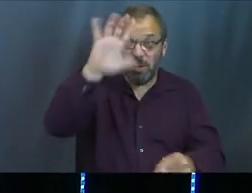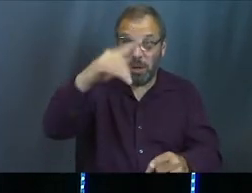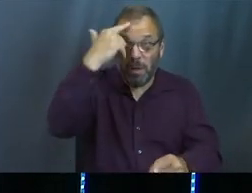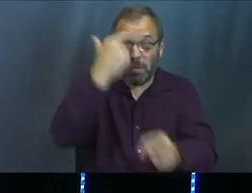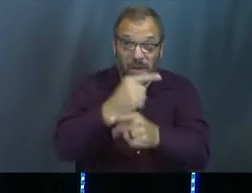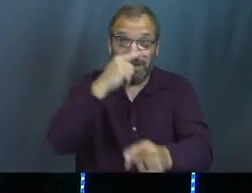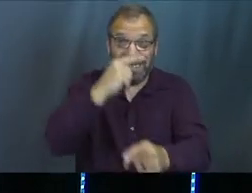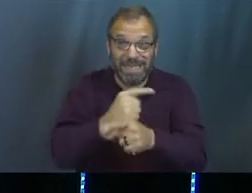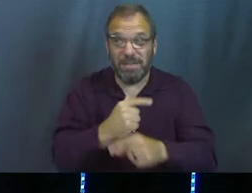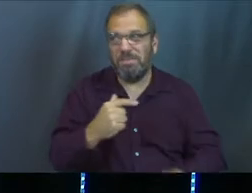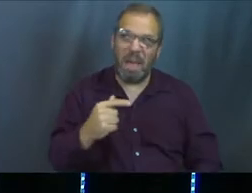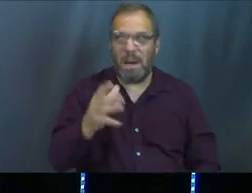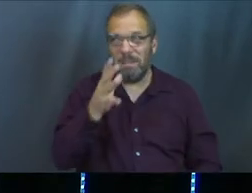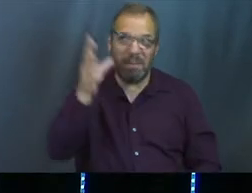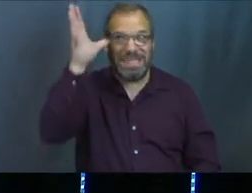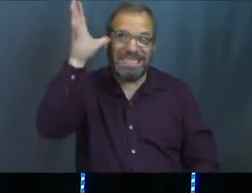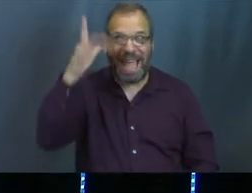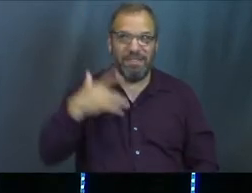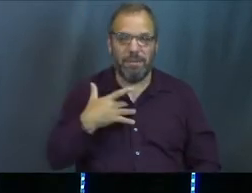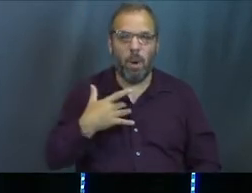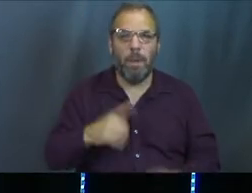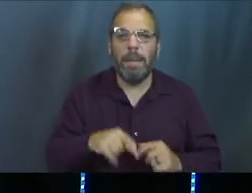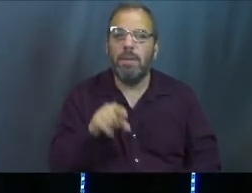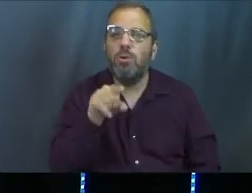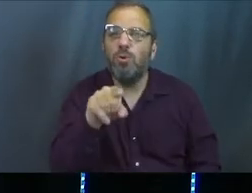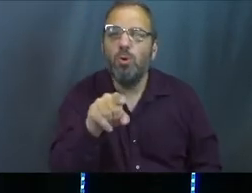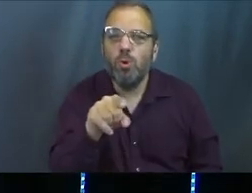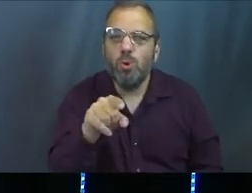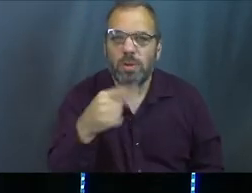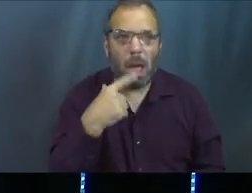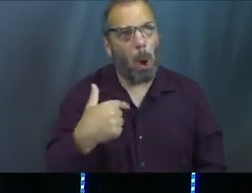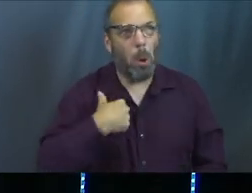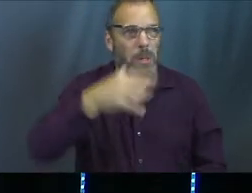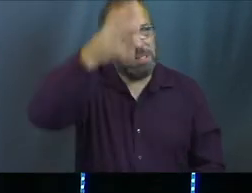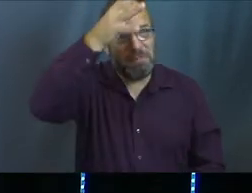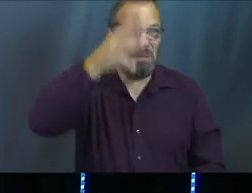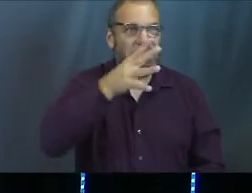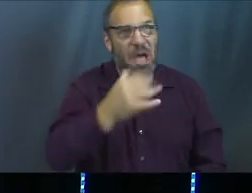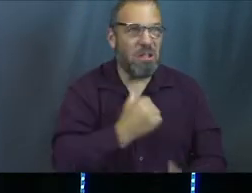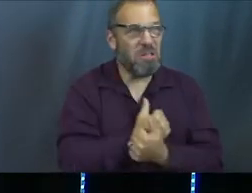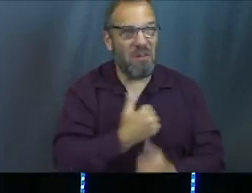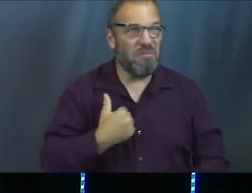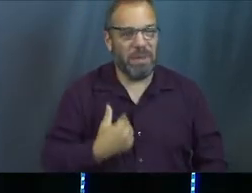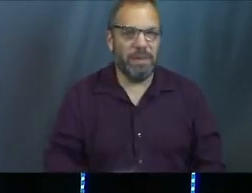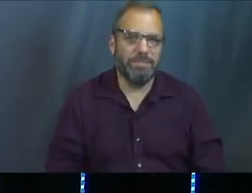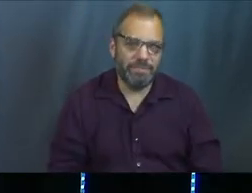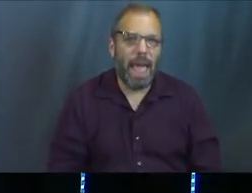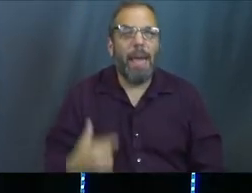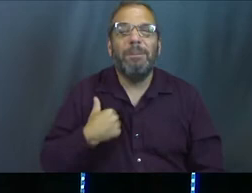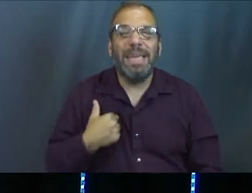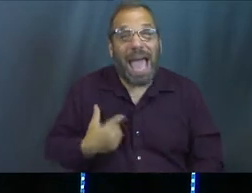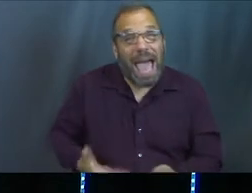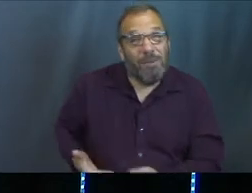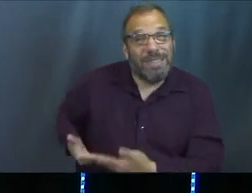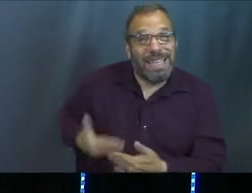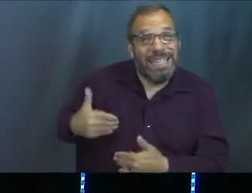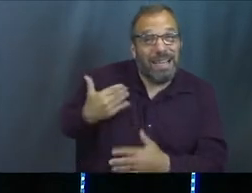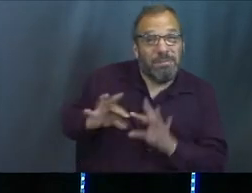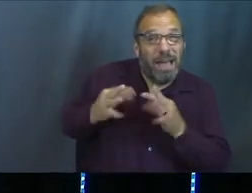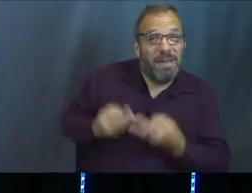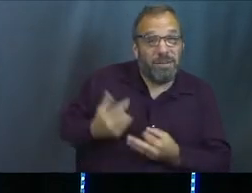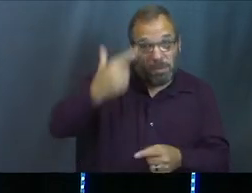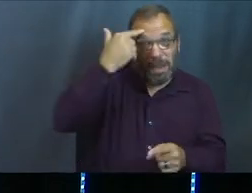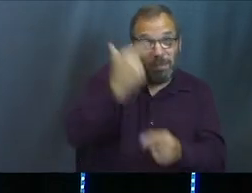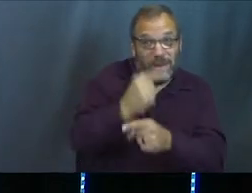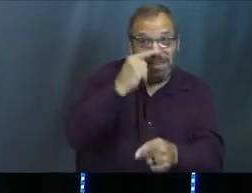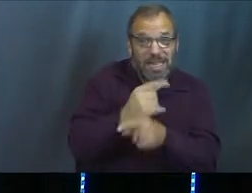like, well, I'm the favorite, you know? Okay, let's be real. How many of are that sibling? Like, I'm the favorite, you know? That's, yeah, exactly. I was the baby in the family, so all my